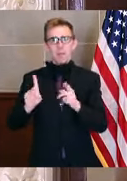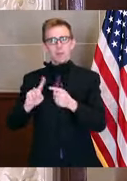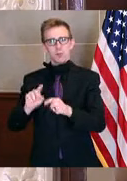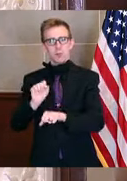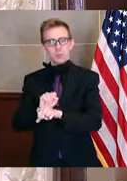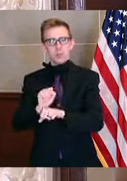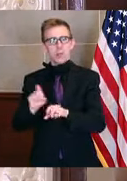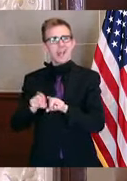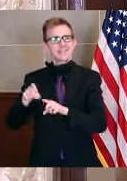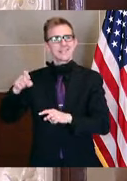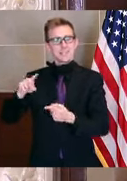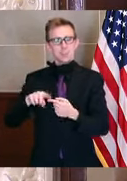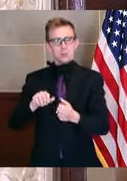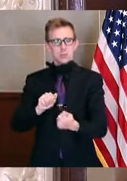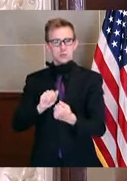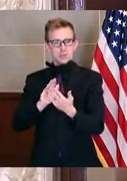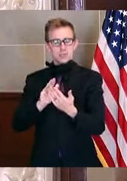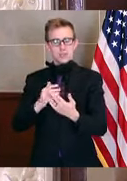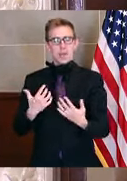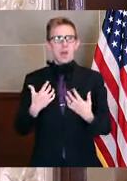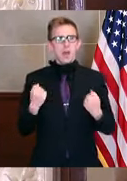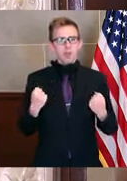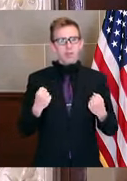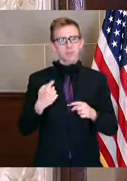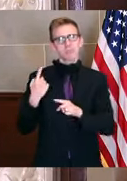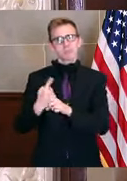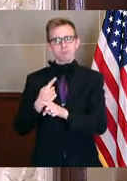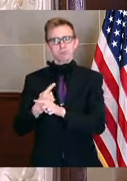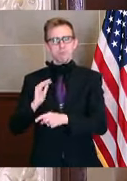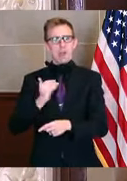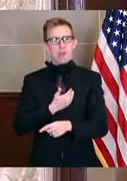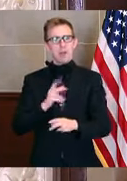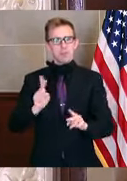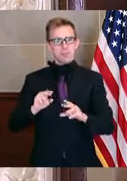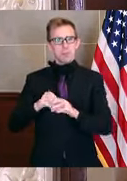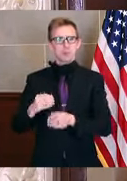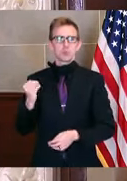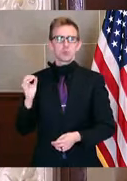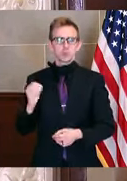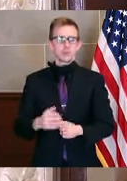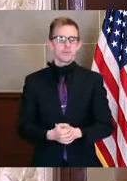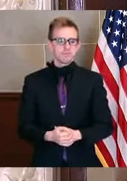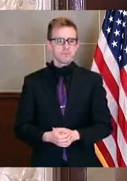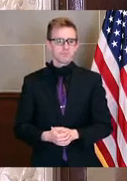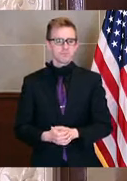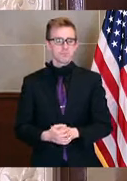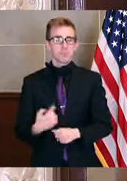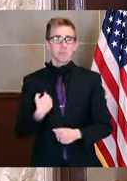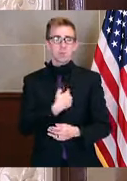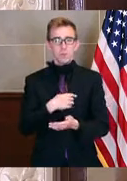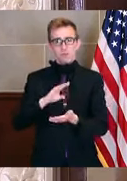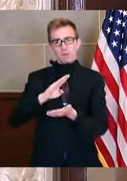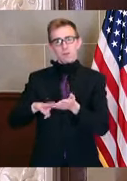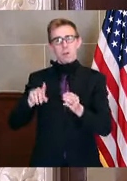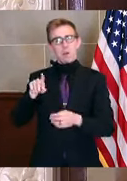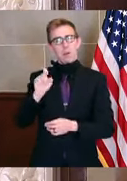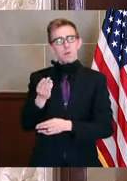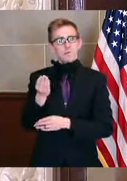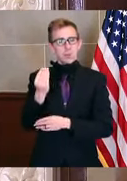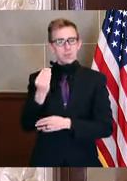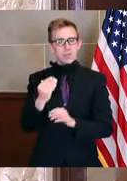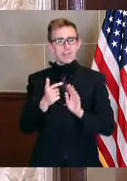to help address the health and welfare of our citizens. We've waived a historic 114